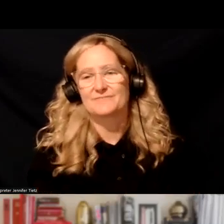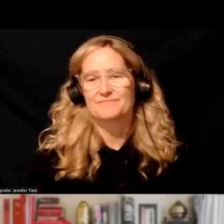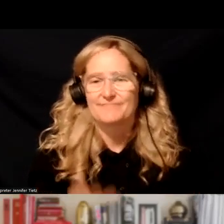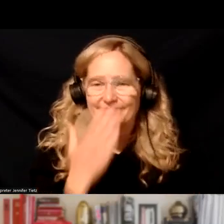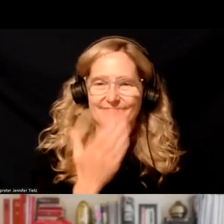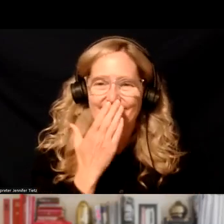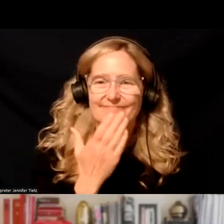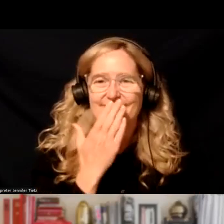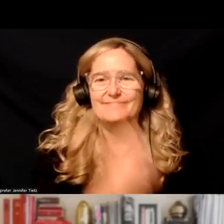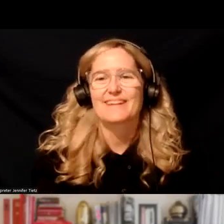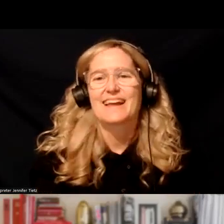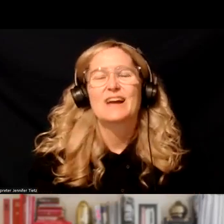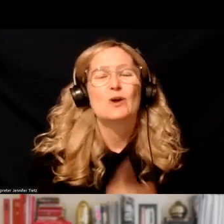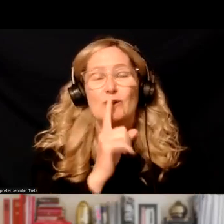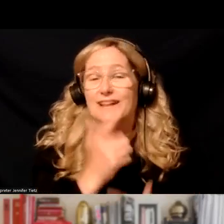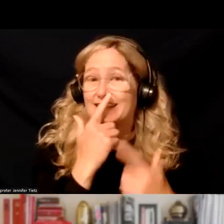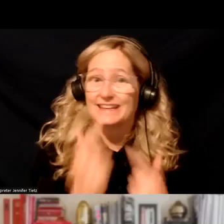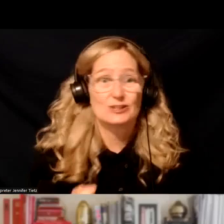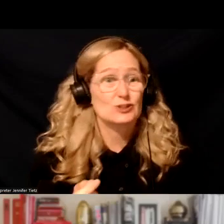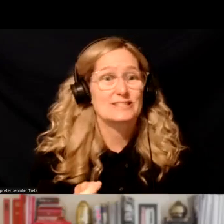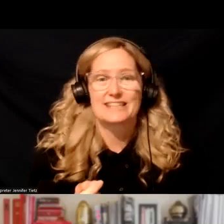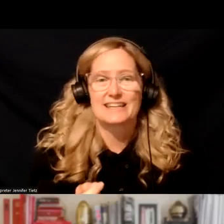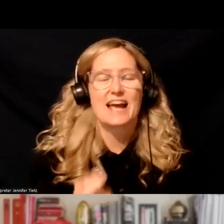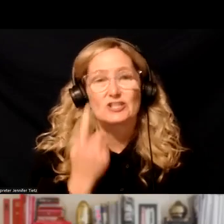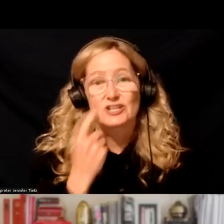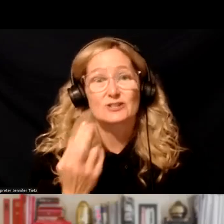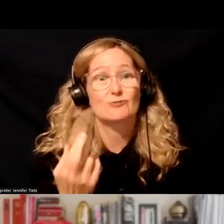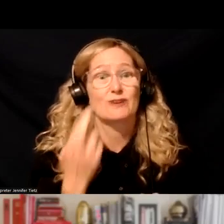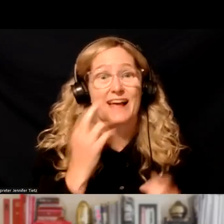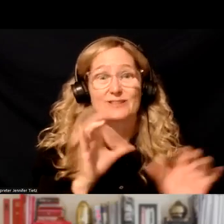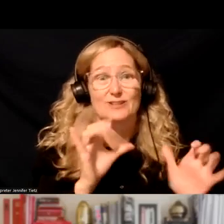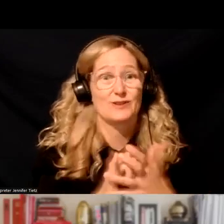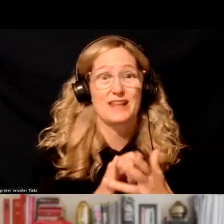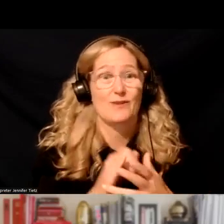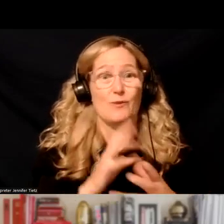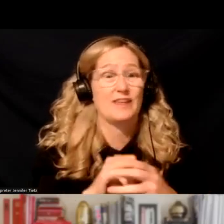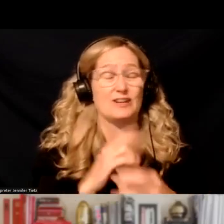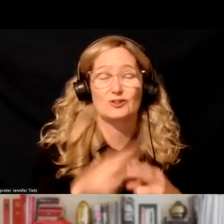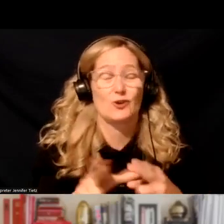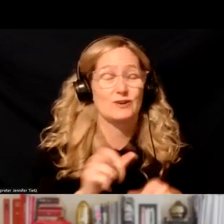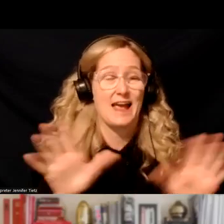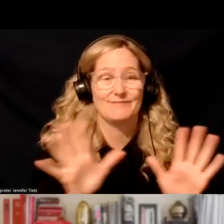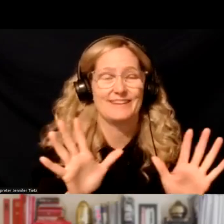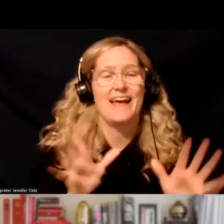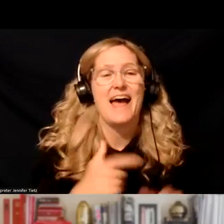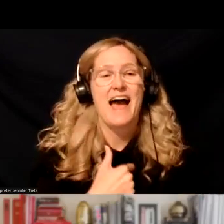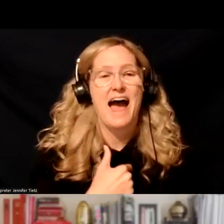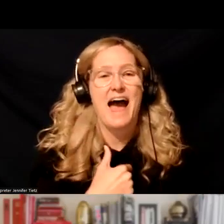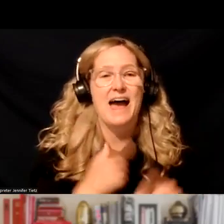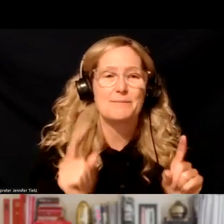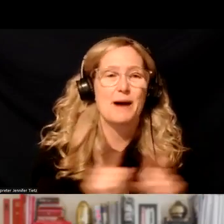Stephanie. Um, it's really interesting. I just realized I was going to be doing this within a short period of time. And I bumped